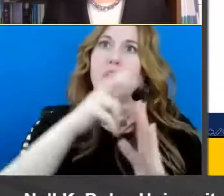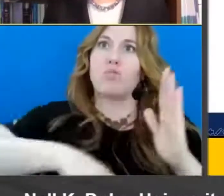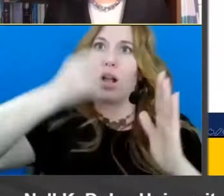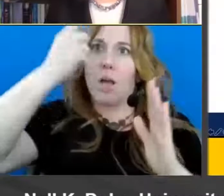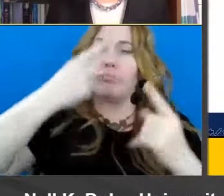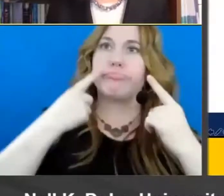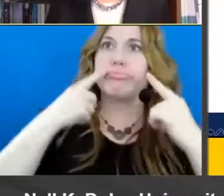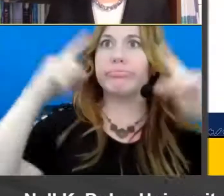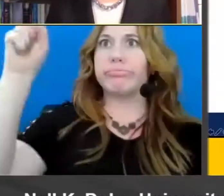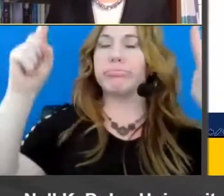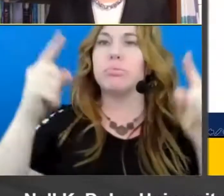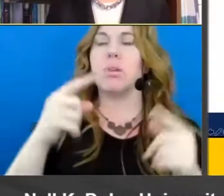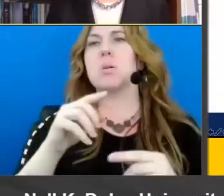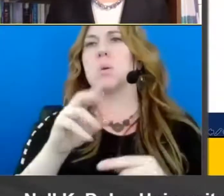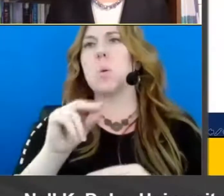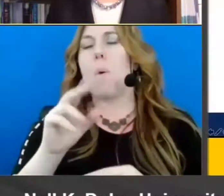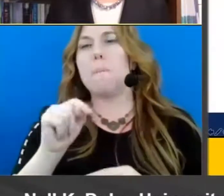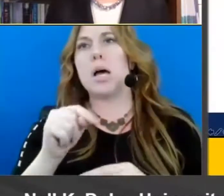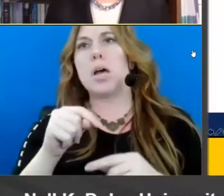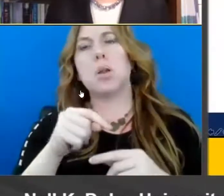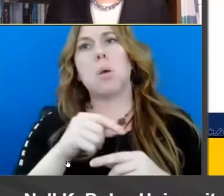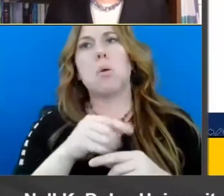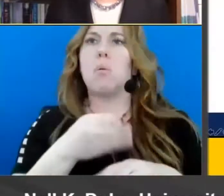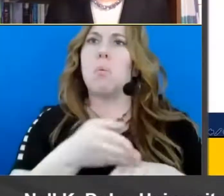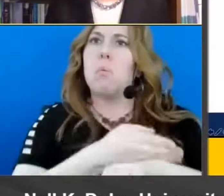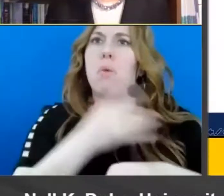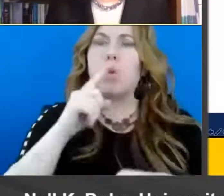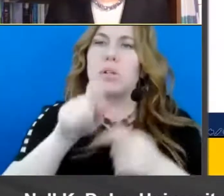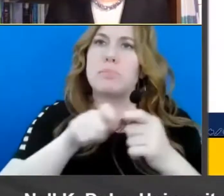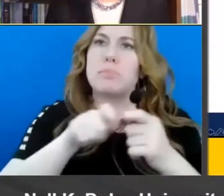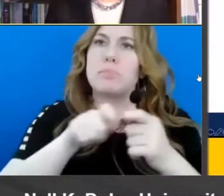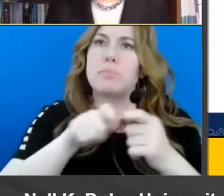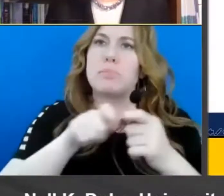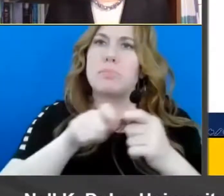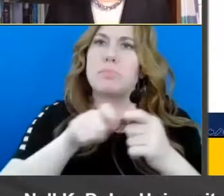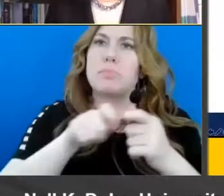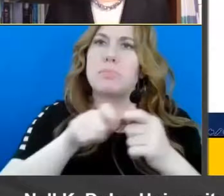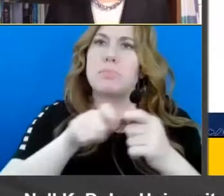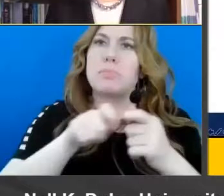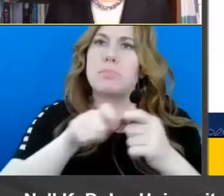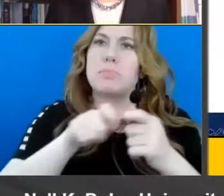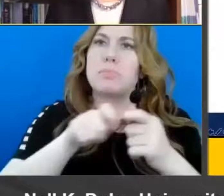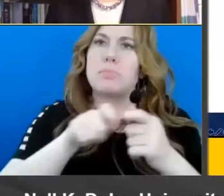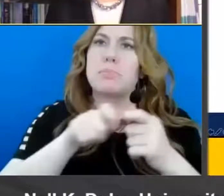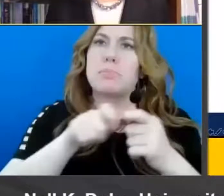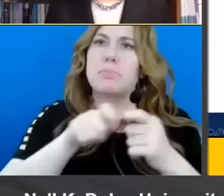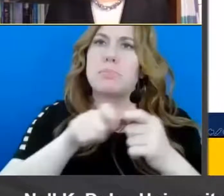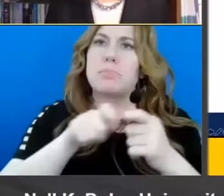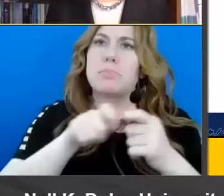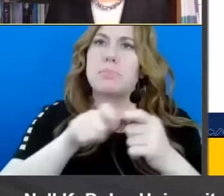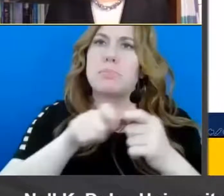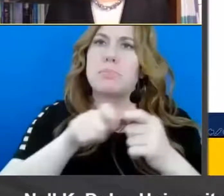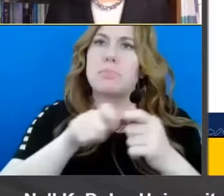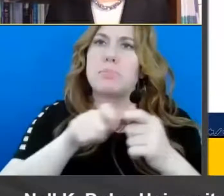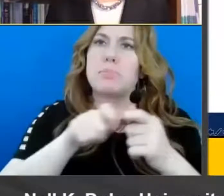impact um for texts that feature books that have been taught um so one thing you want to think about is not only building